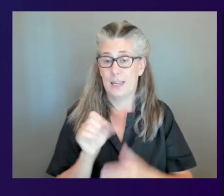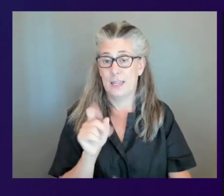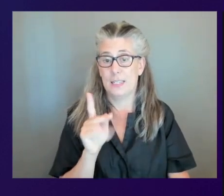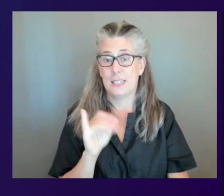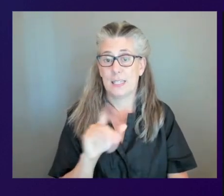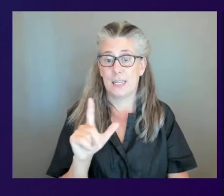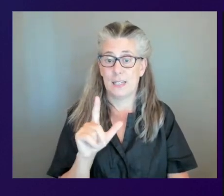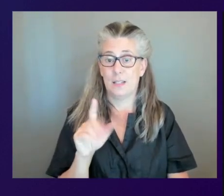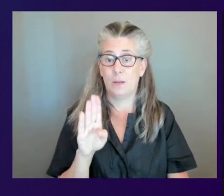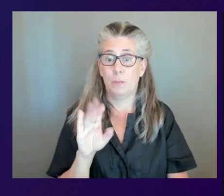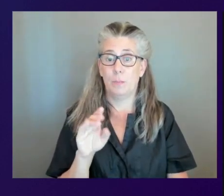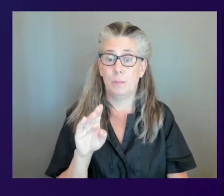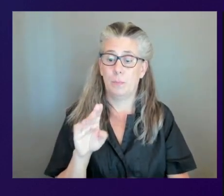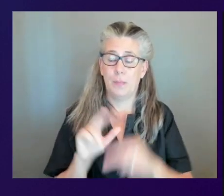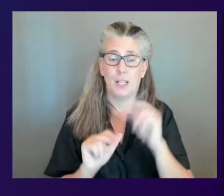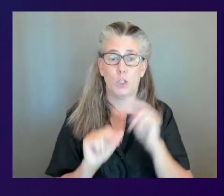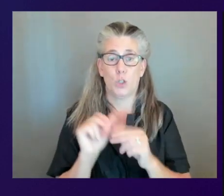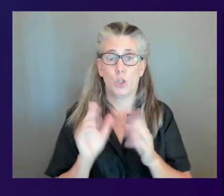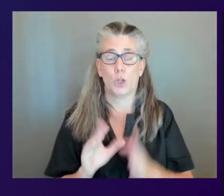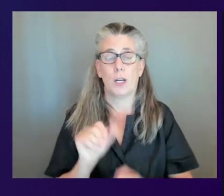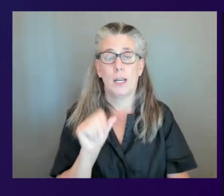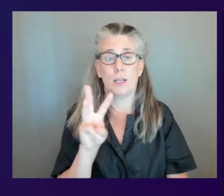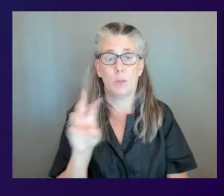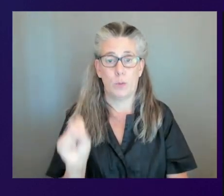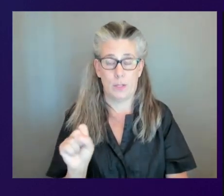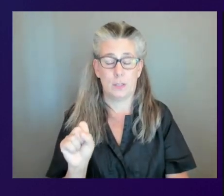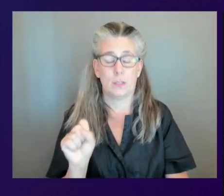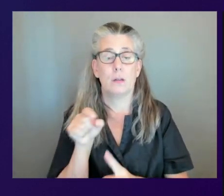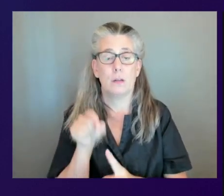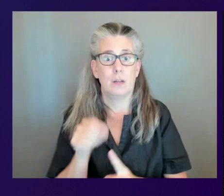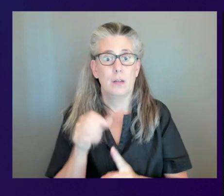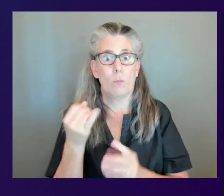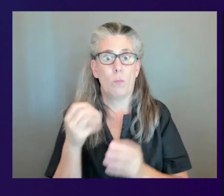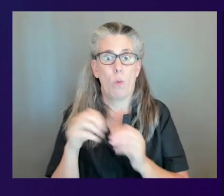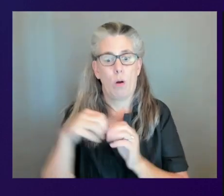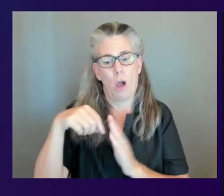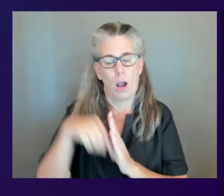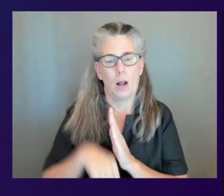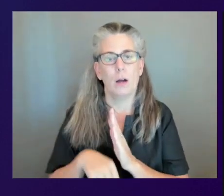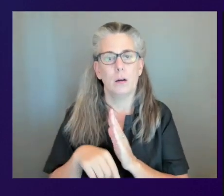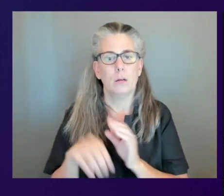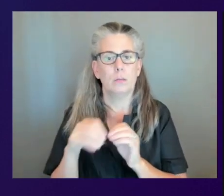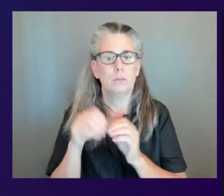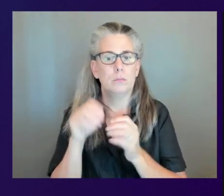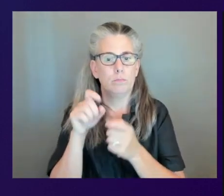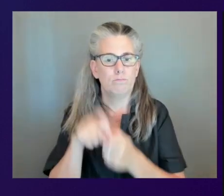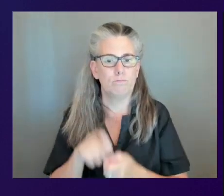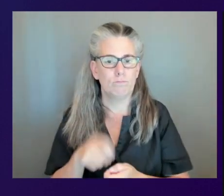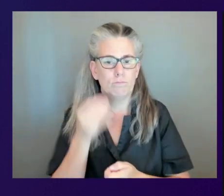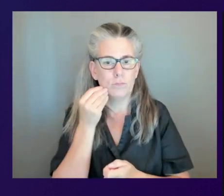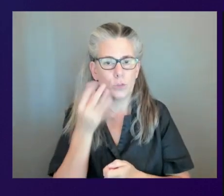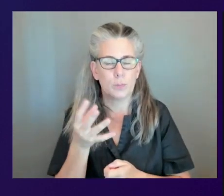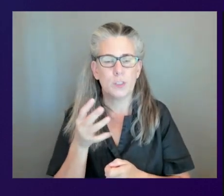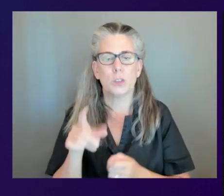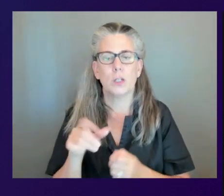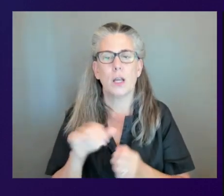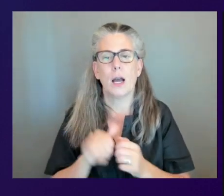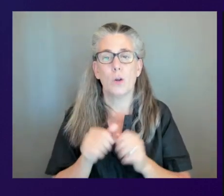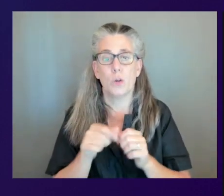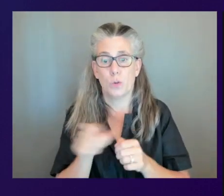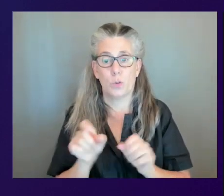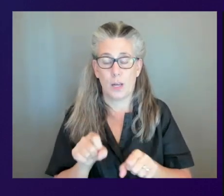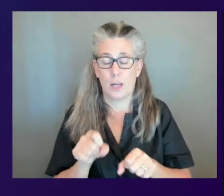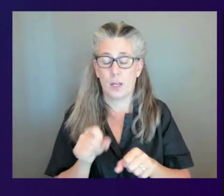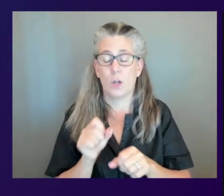we'll drop some of these links in the chat if you want to dive a little bit deeper into aws you can go ahead and do that or specifically amazon workspaces